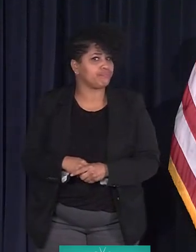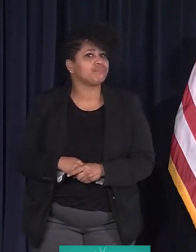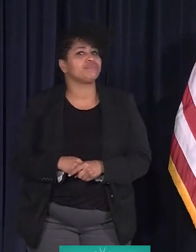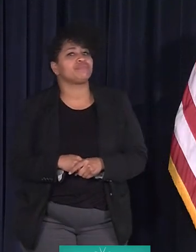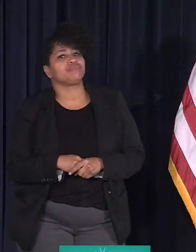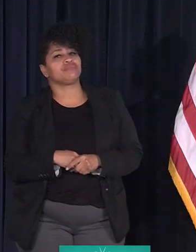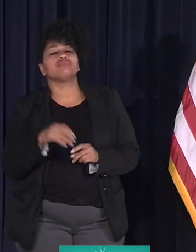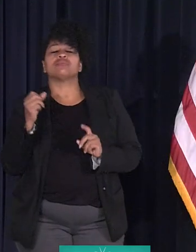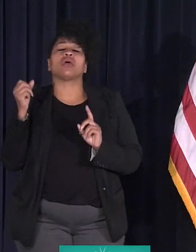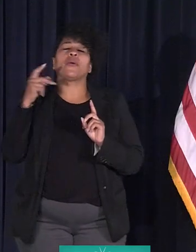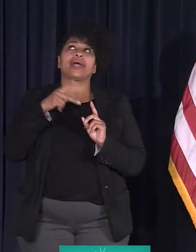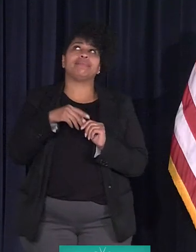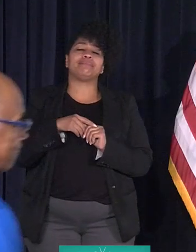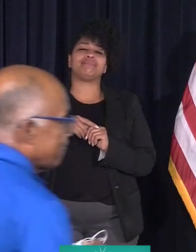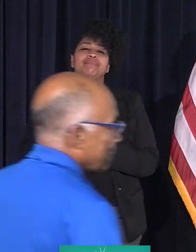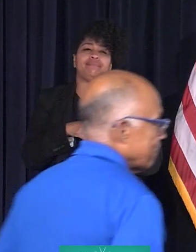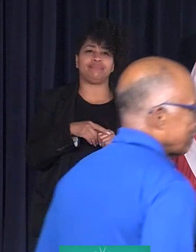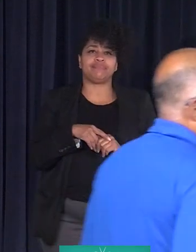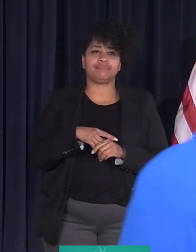Okay.